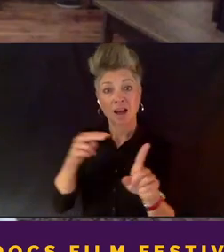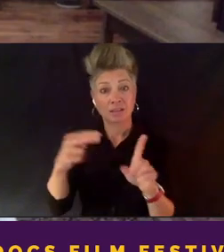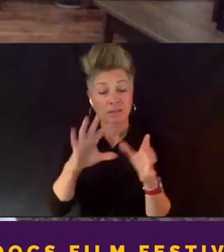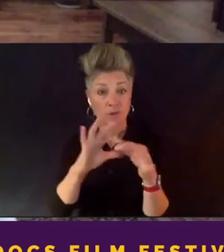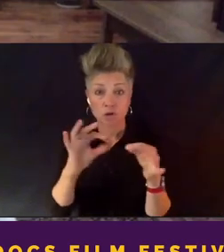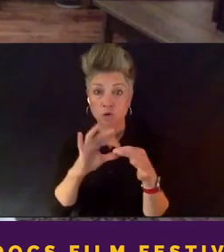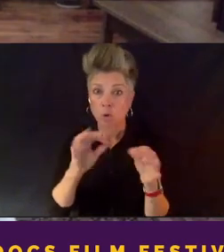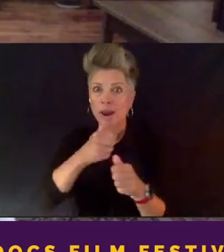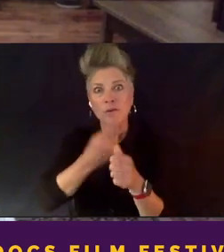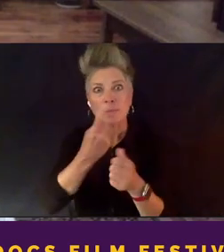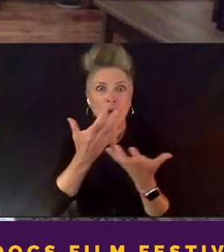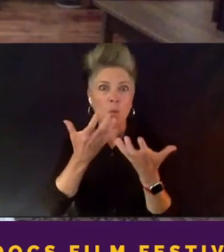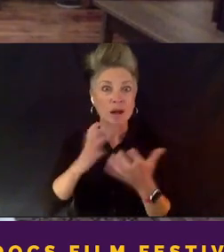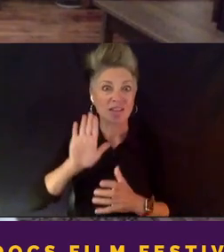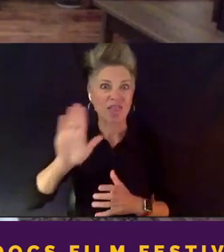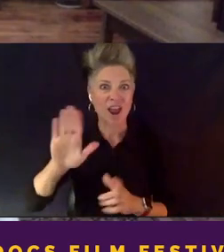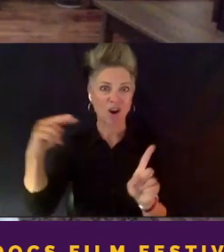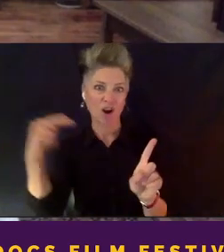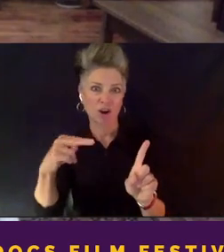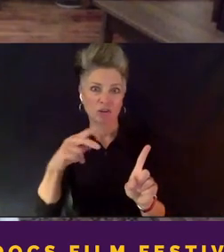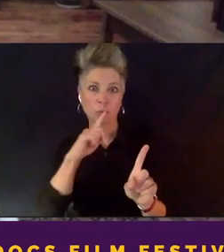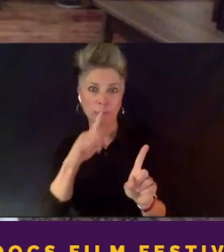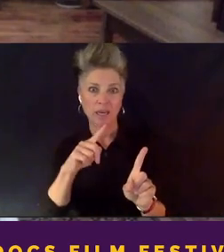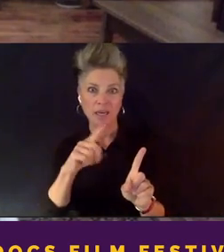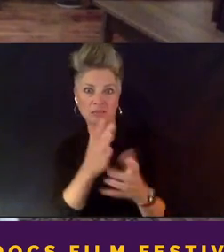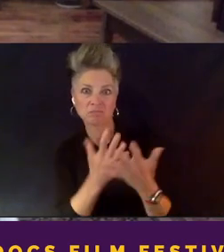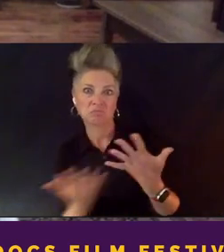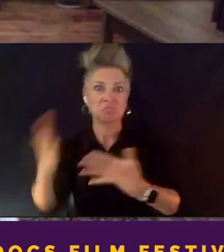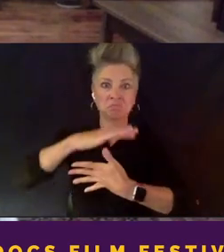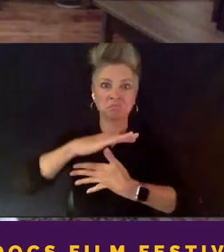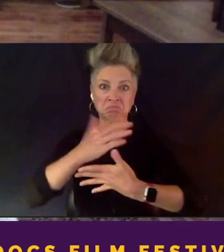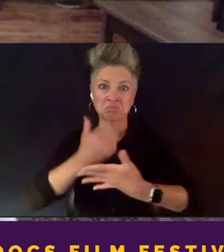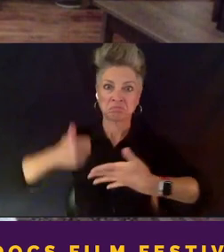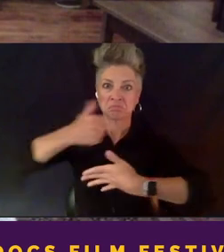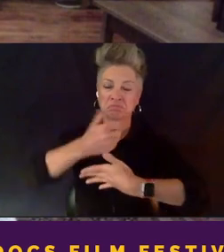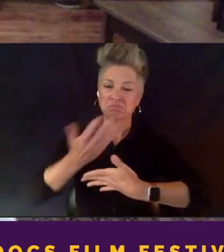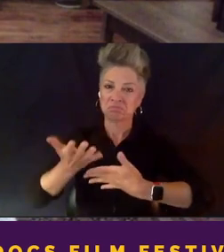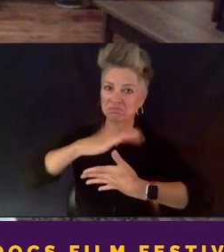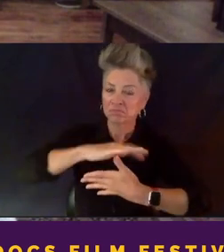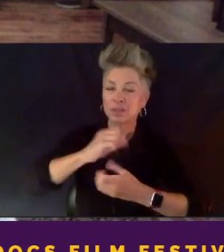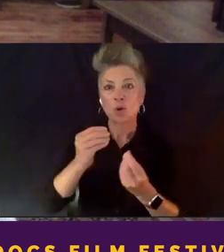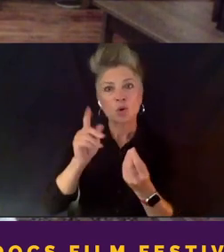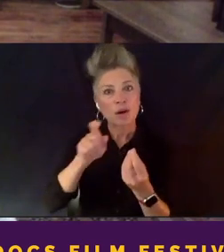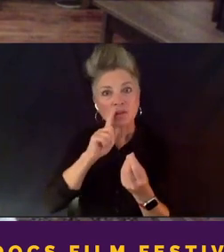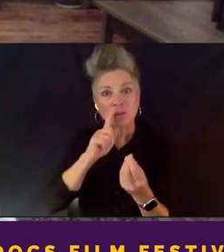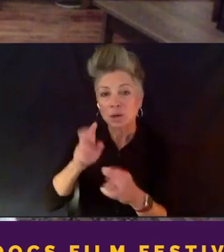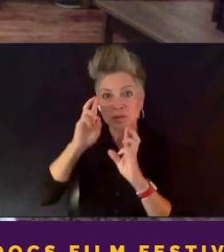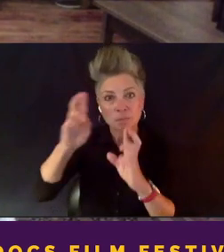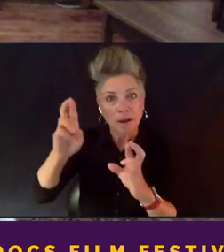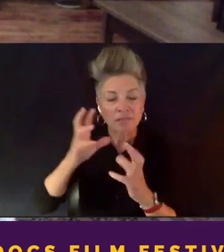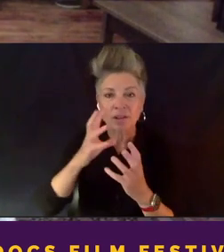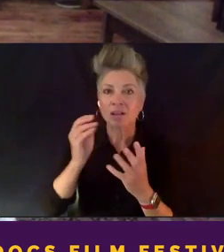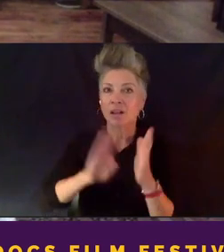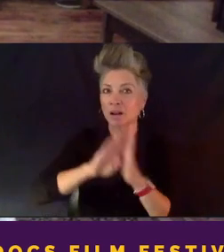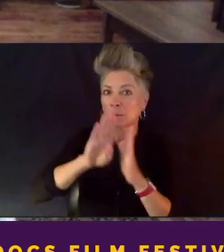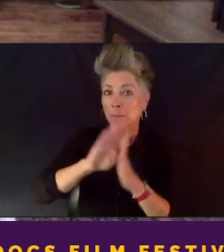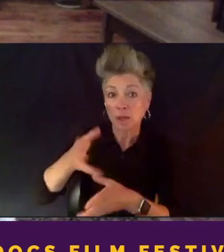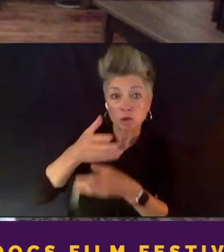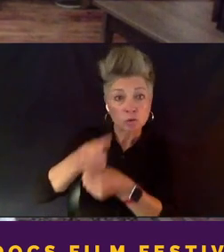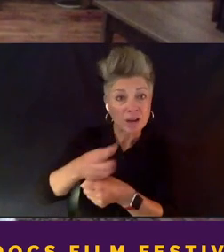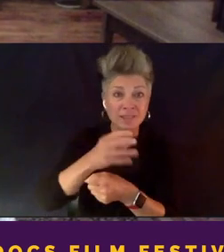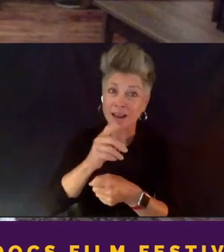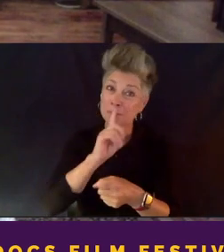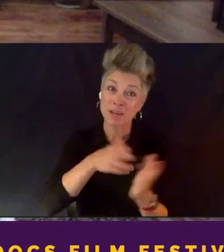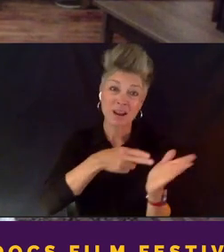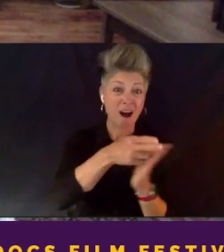And so to be, uh, respectful and, uh, you know, to build trust, but also to be honest that they're